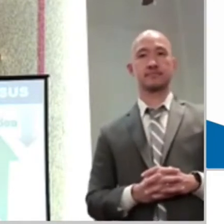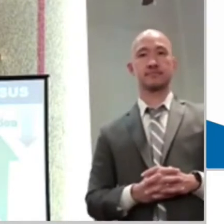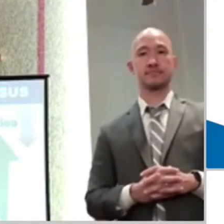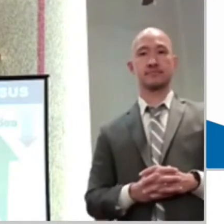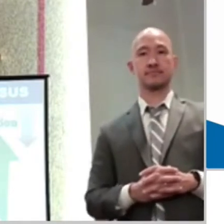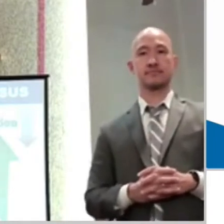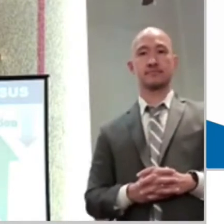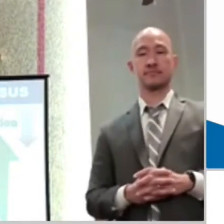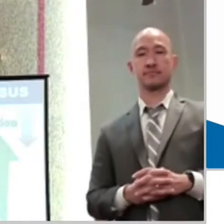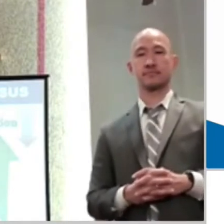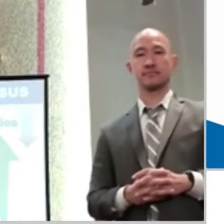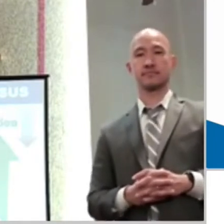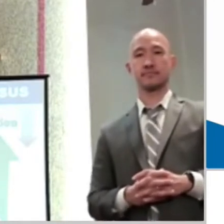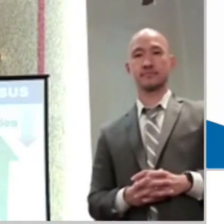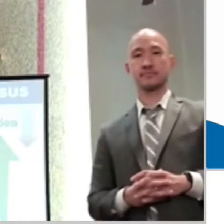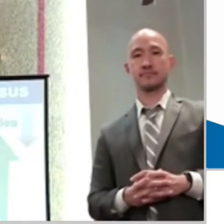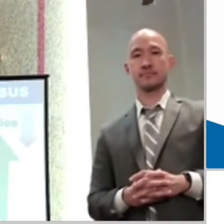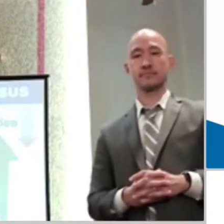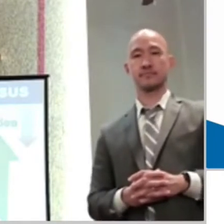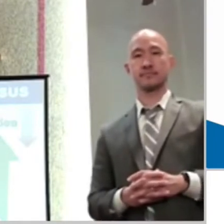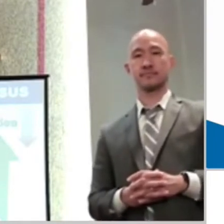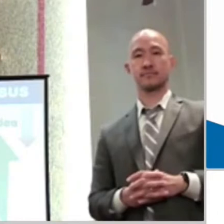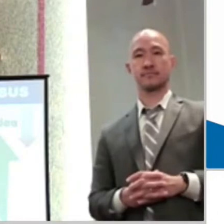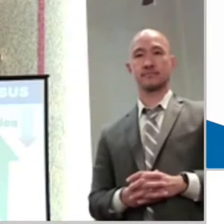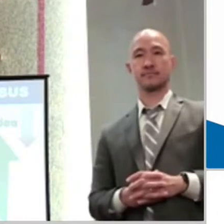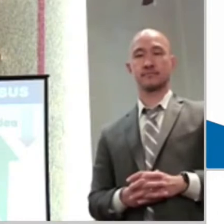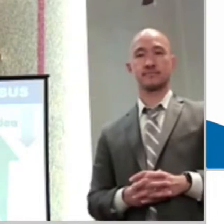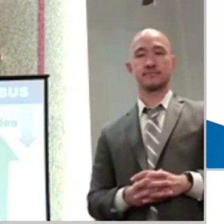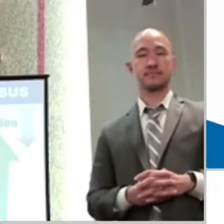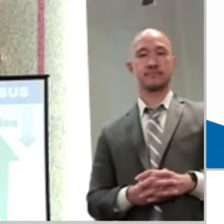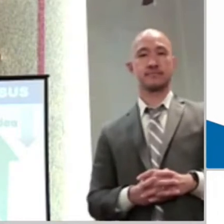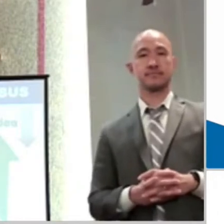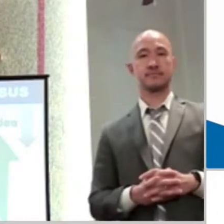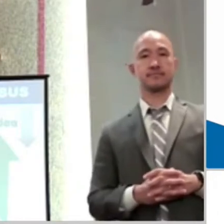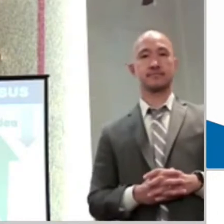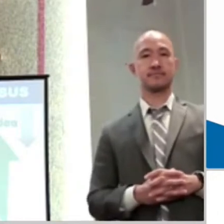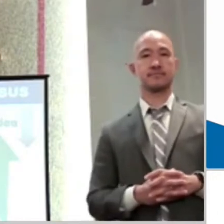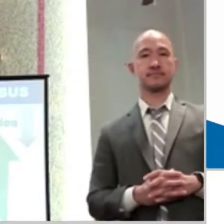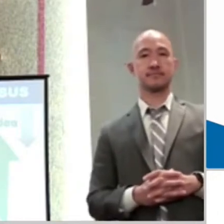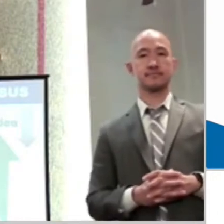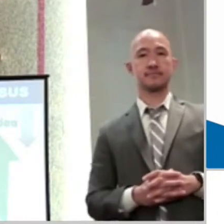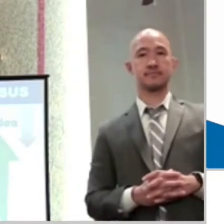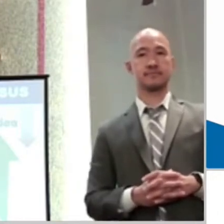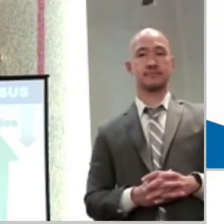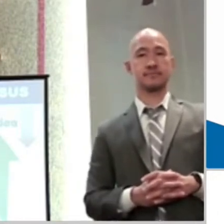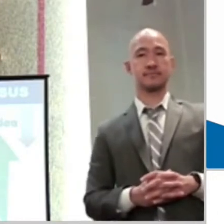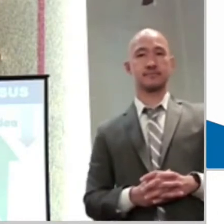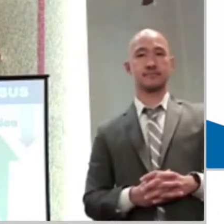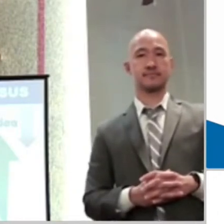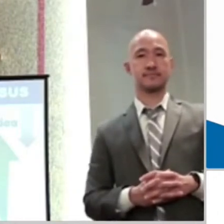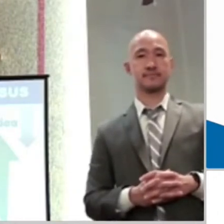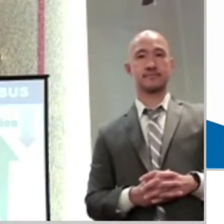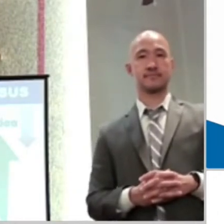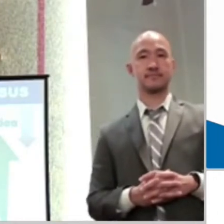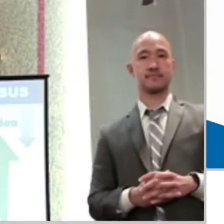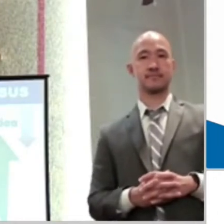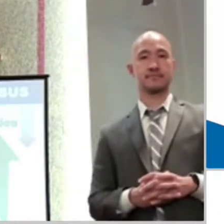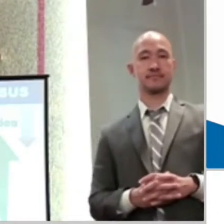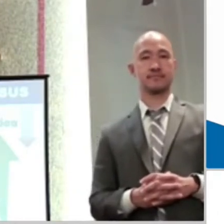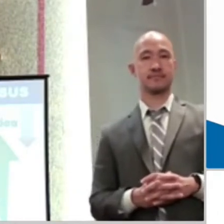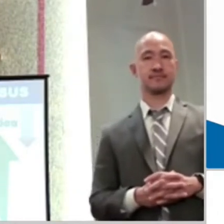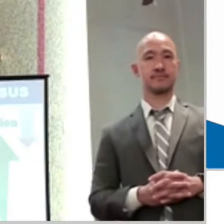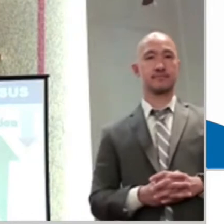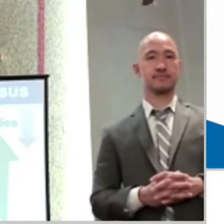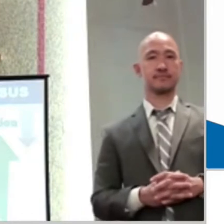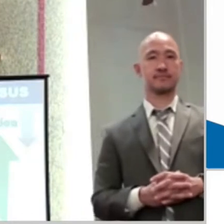God, his dedication to us is shown by this cross that we are reminded of every Sunday.